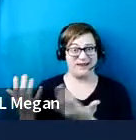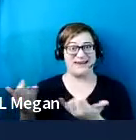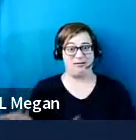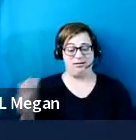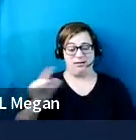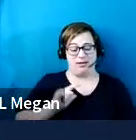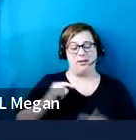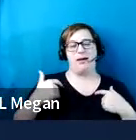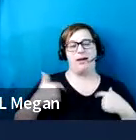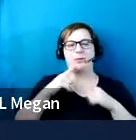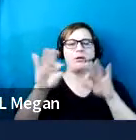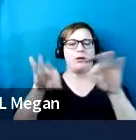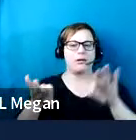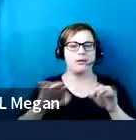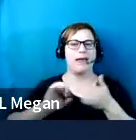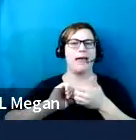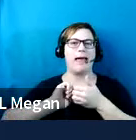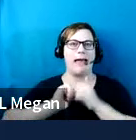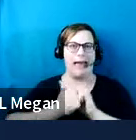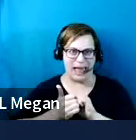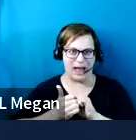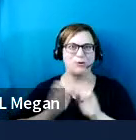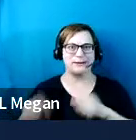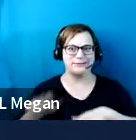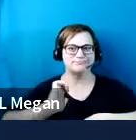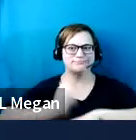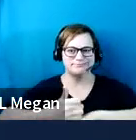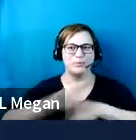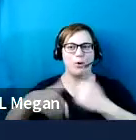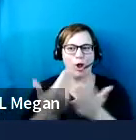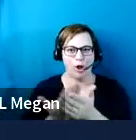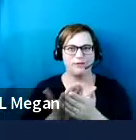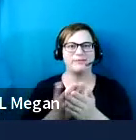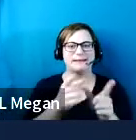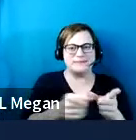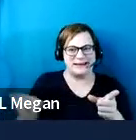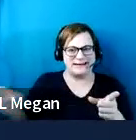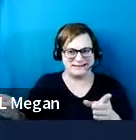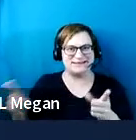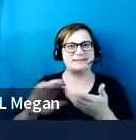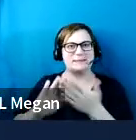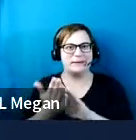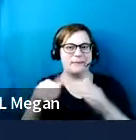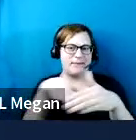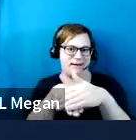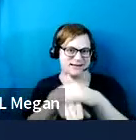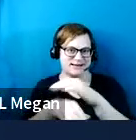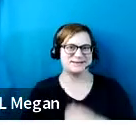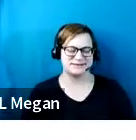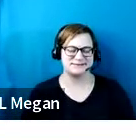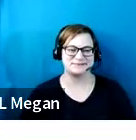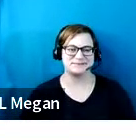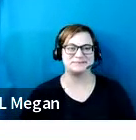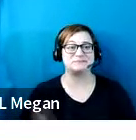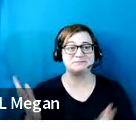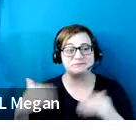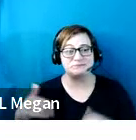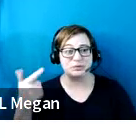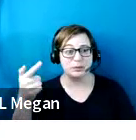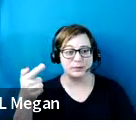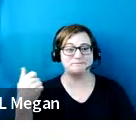over how you actually achieve those spaces being accessible. Next slide, 21.